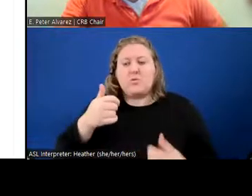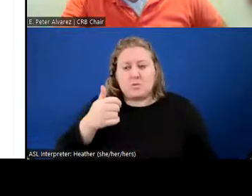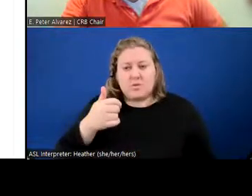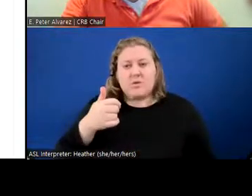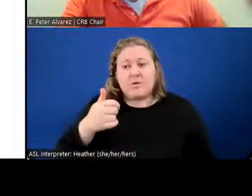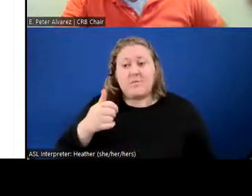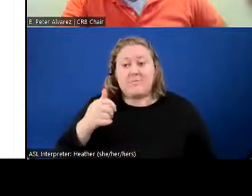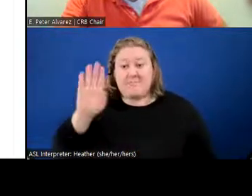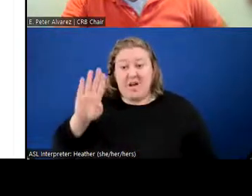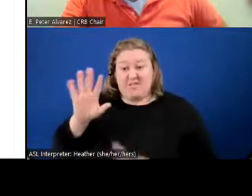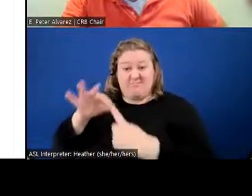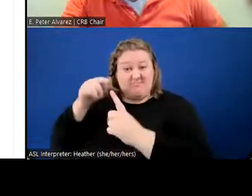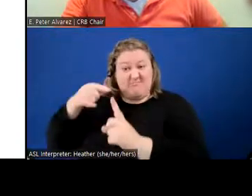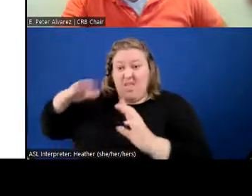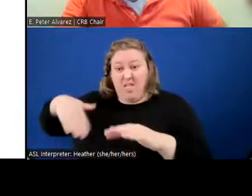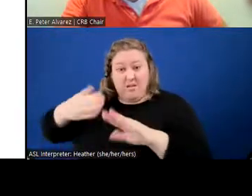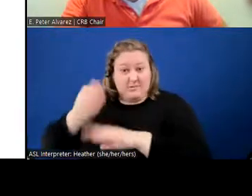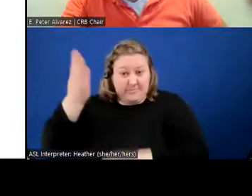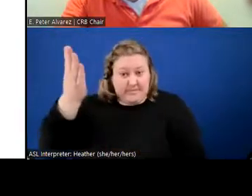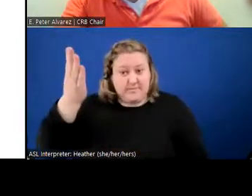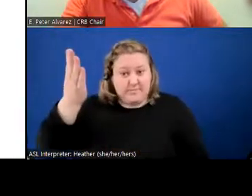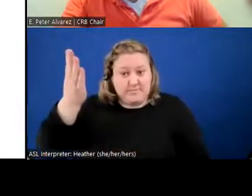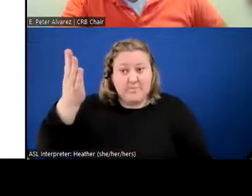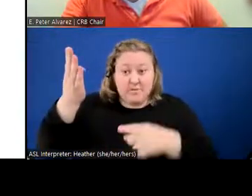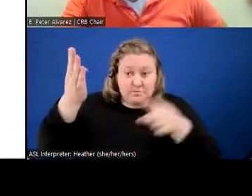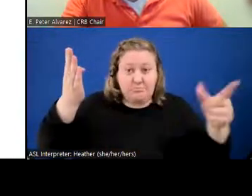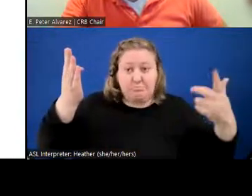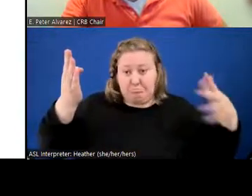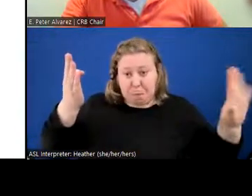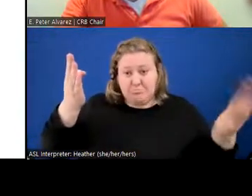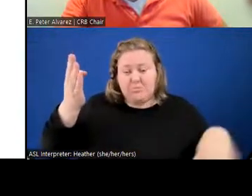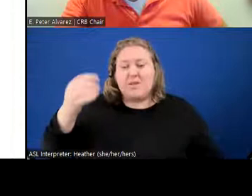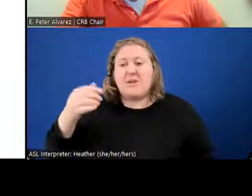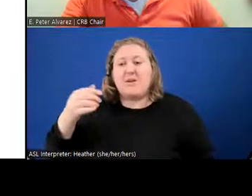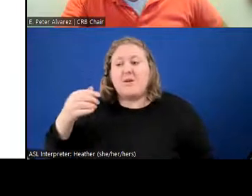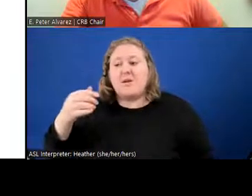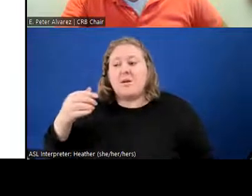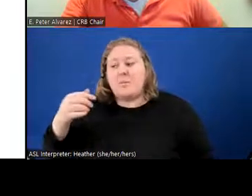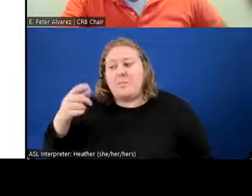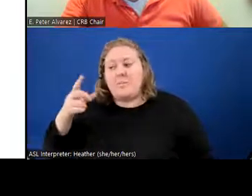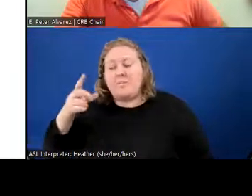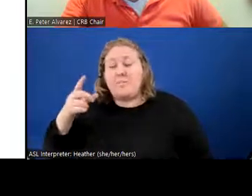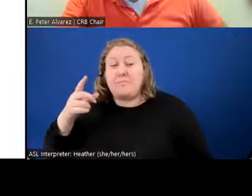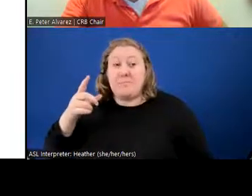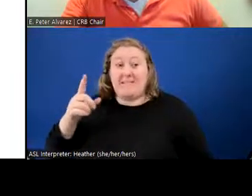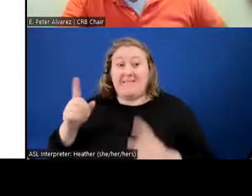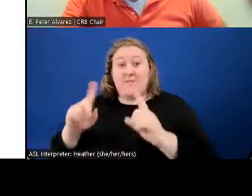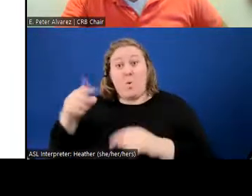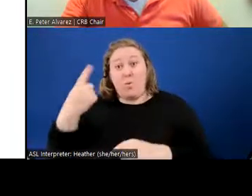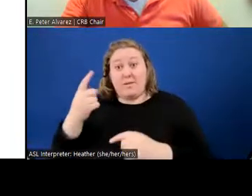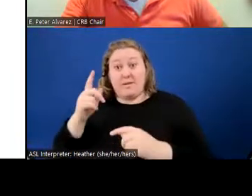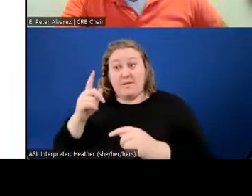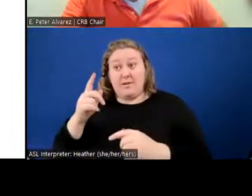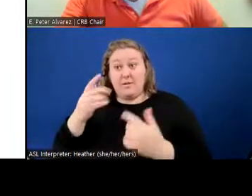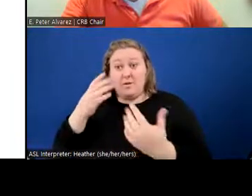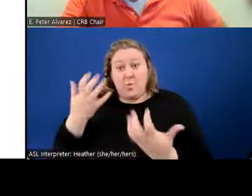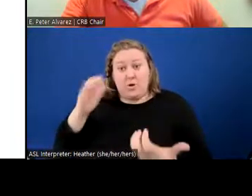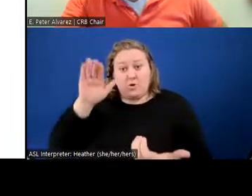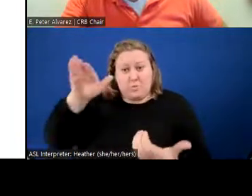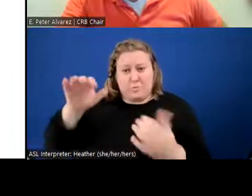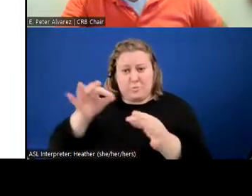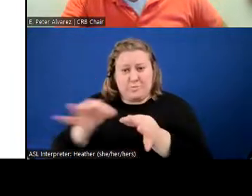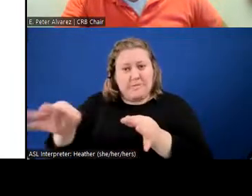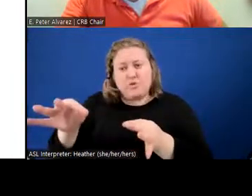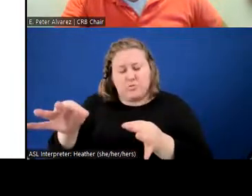who had not submitted it, and they were – but they were not the only ones that asked for the original extension, but they were the ones who – the only ones that got the